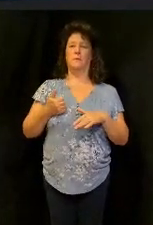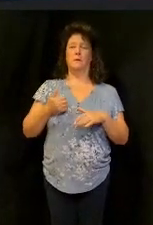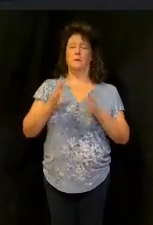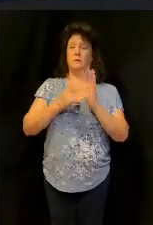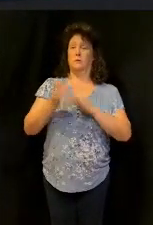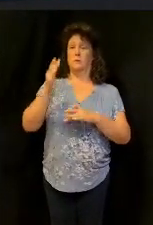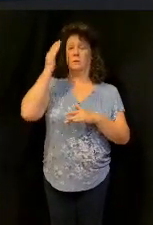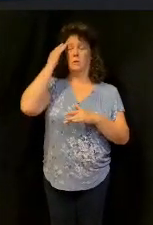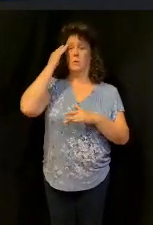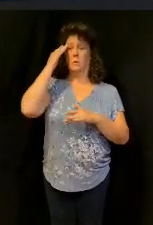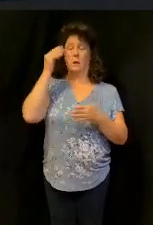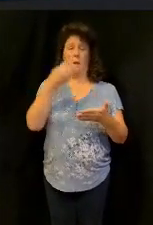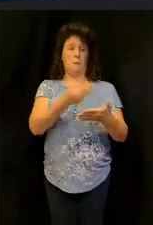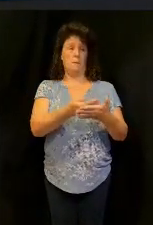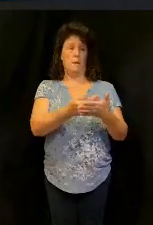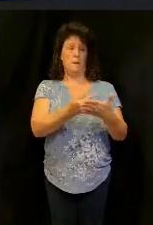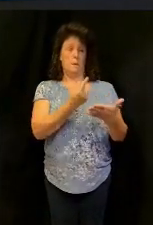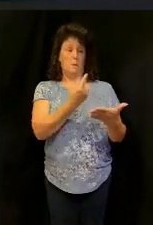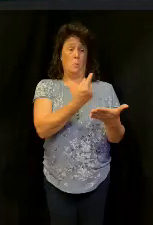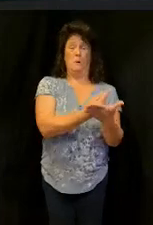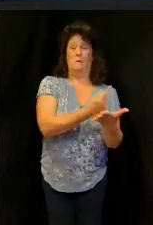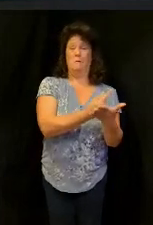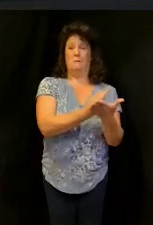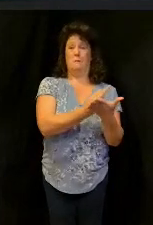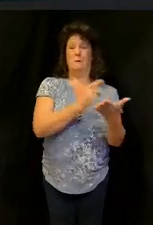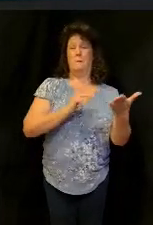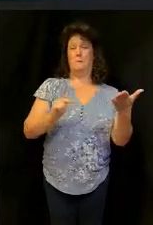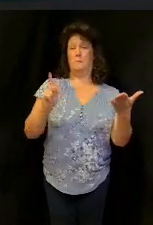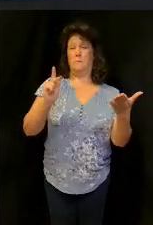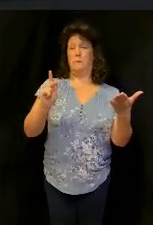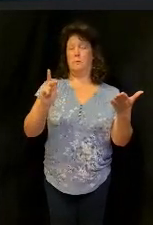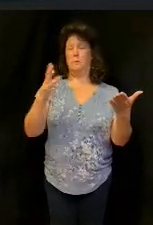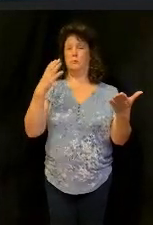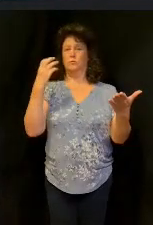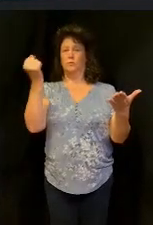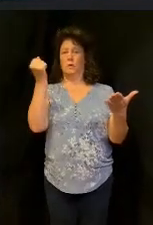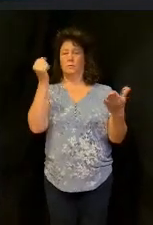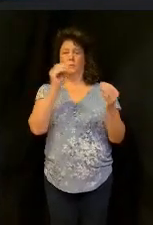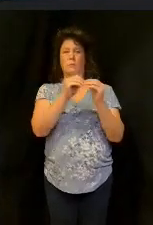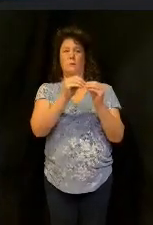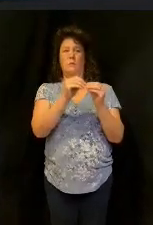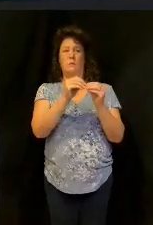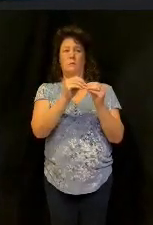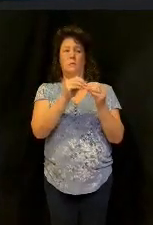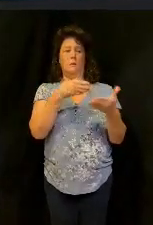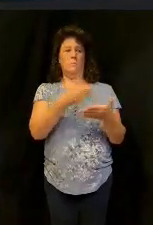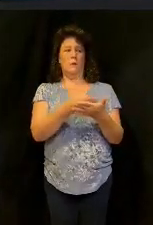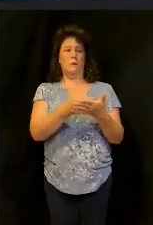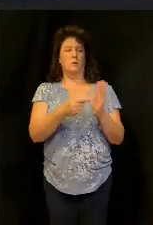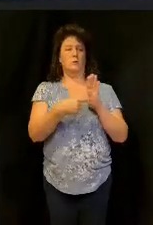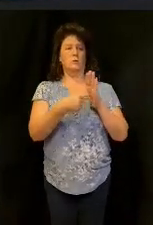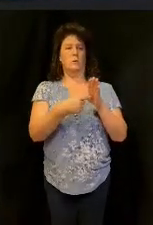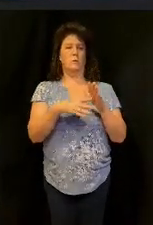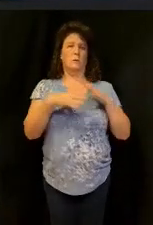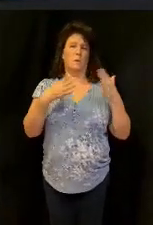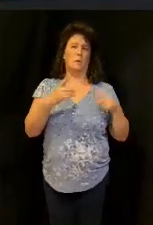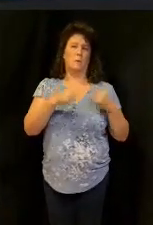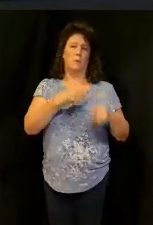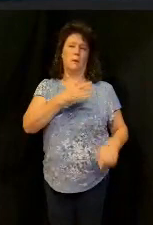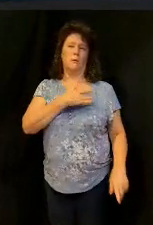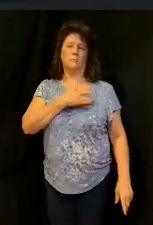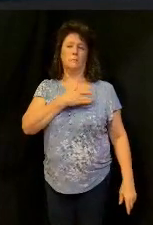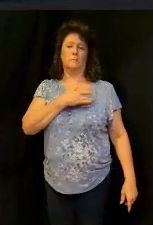right, and money reveals a lot about our hearts, you know,